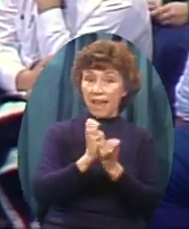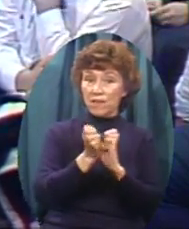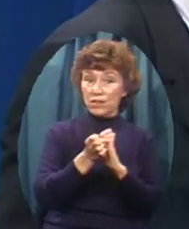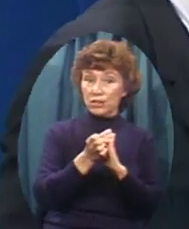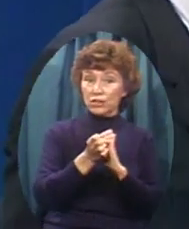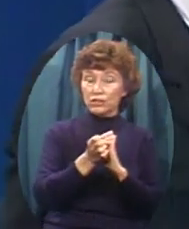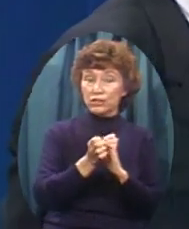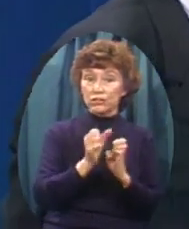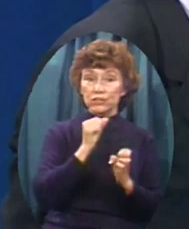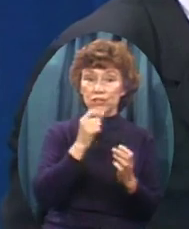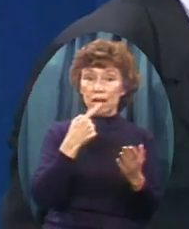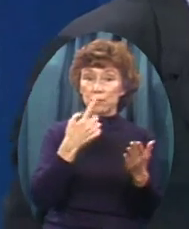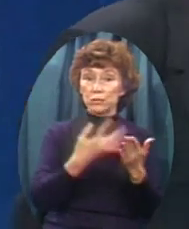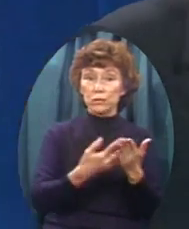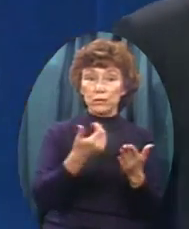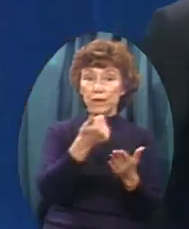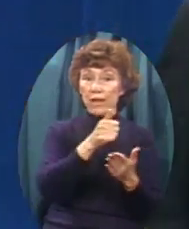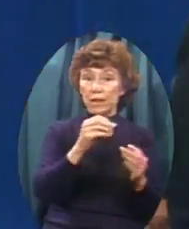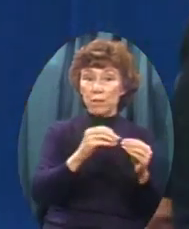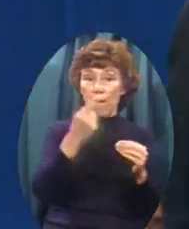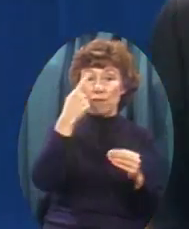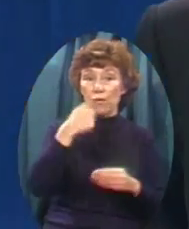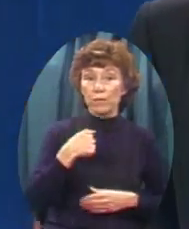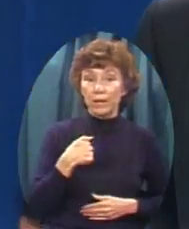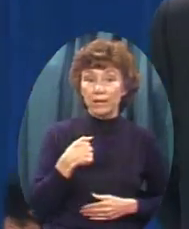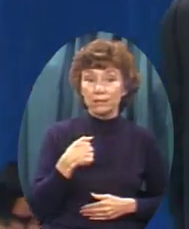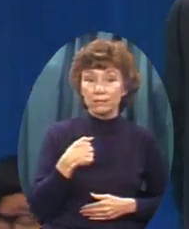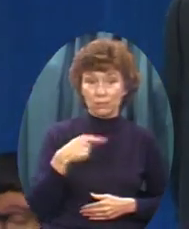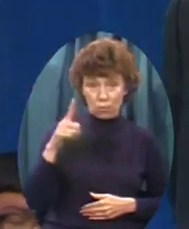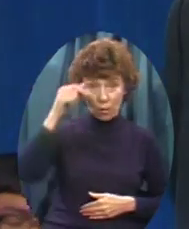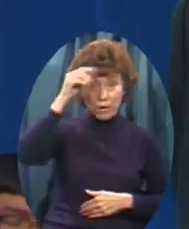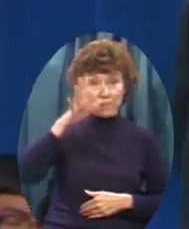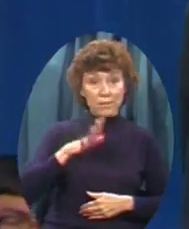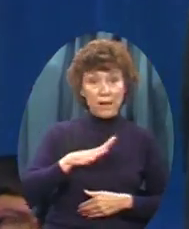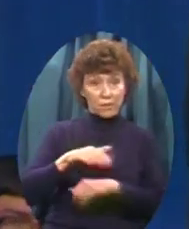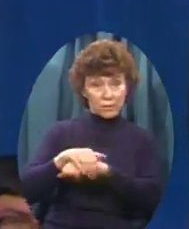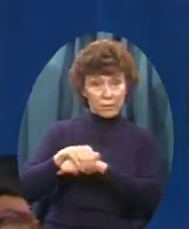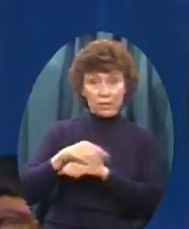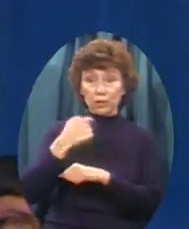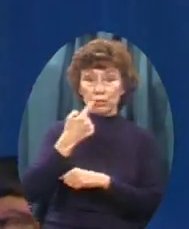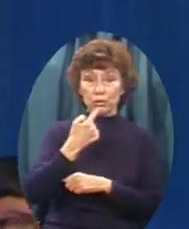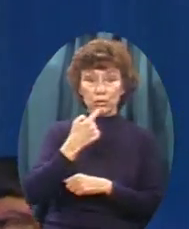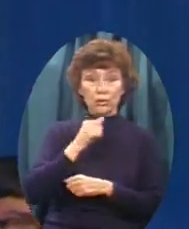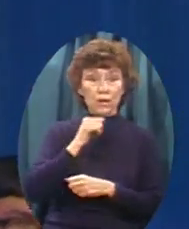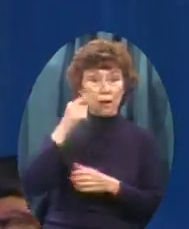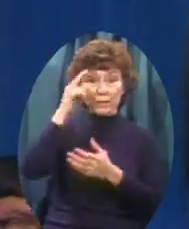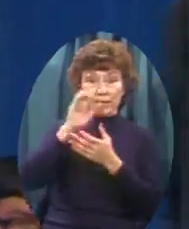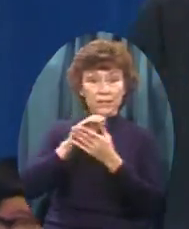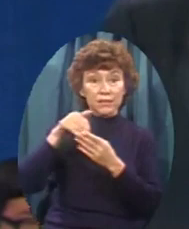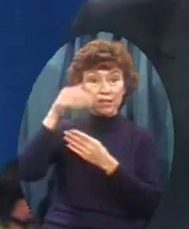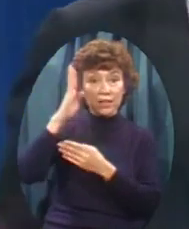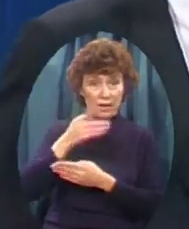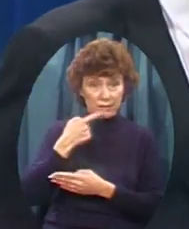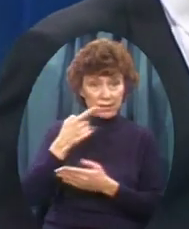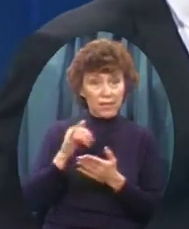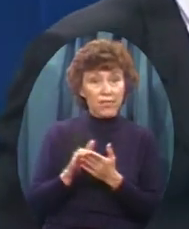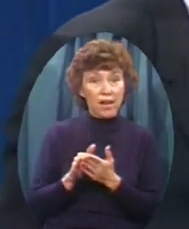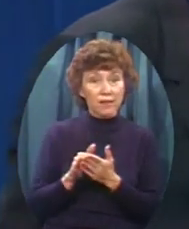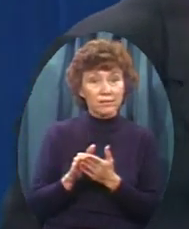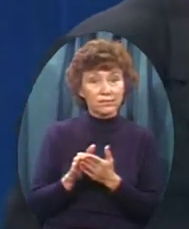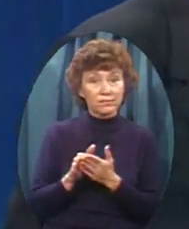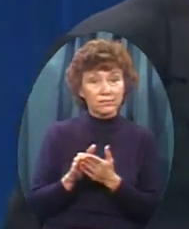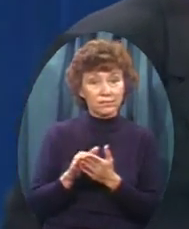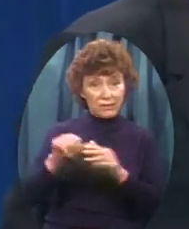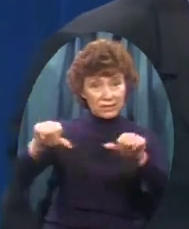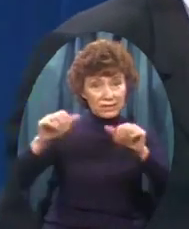There's a God somewhere Or a designer But I've got to explore Another avenue Evolution is dead It just doesn't match up Scientifically And mathematically